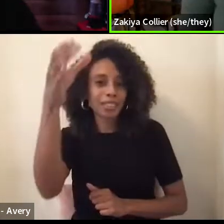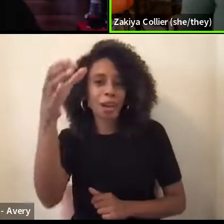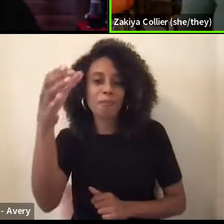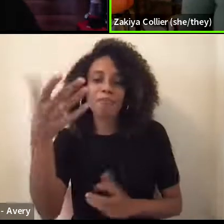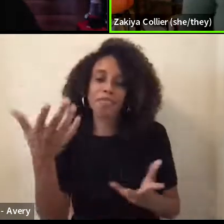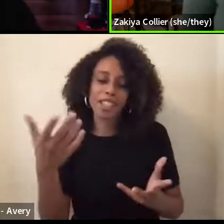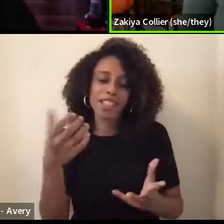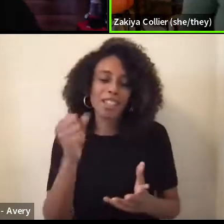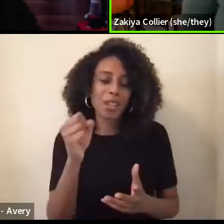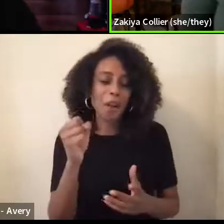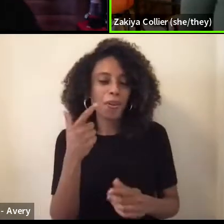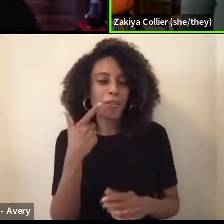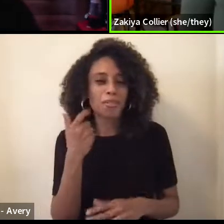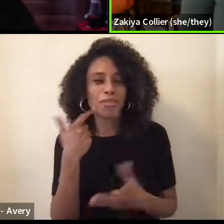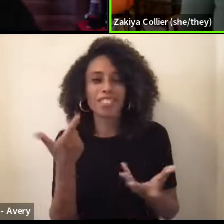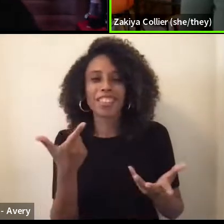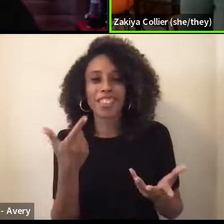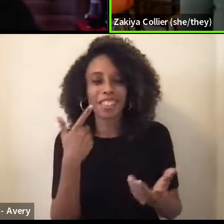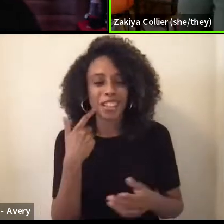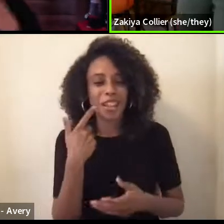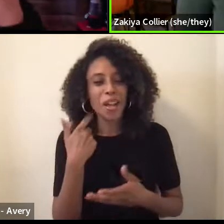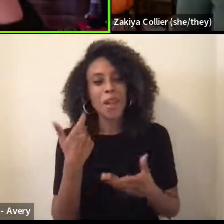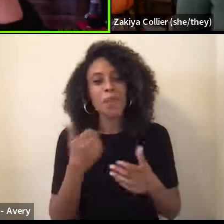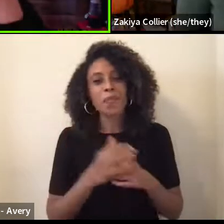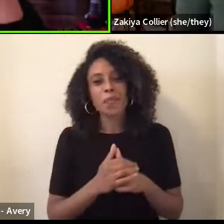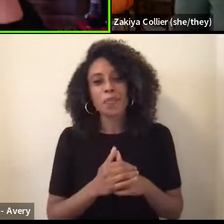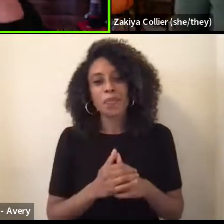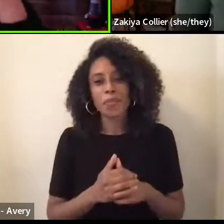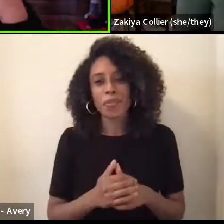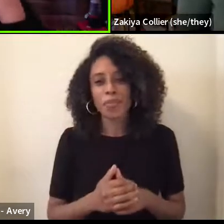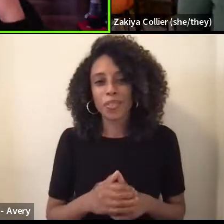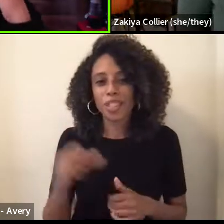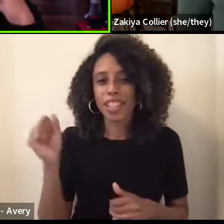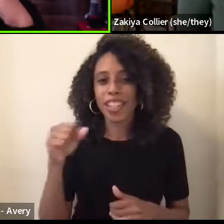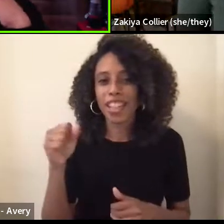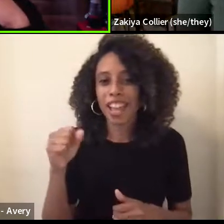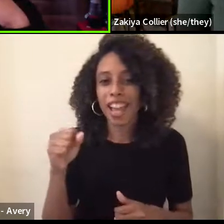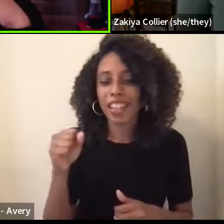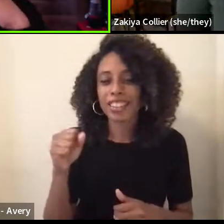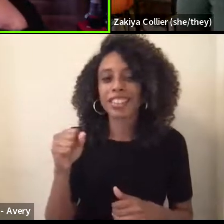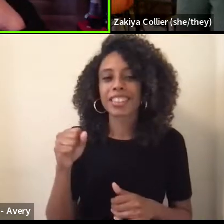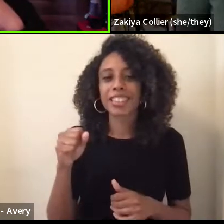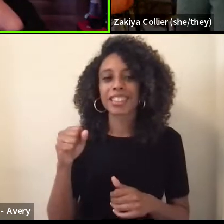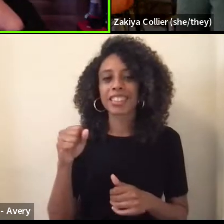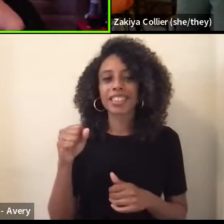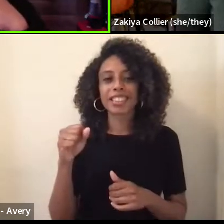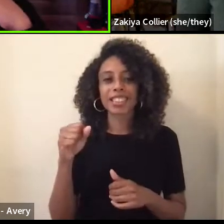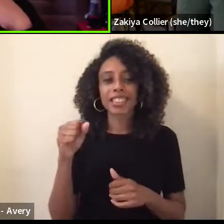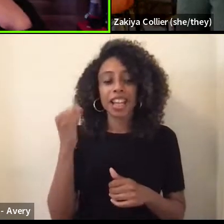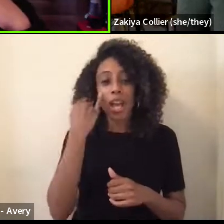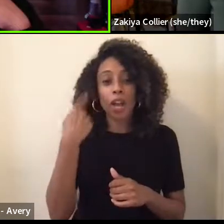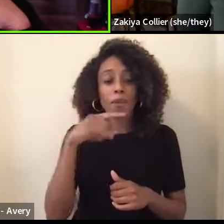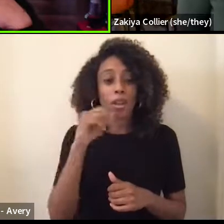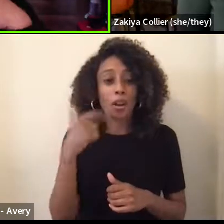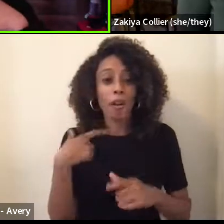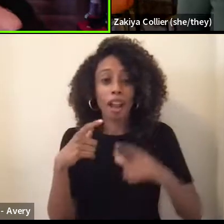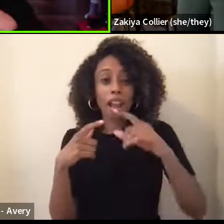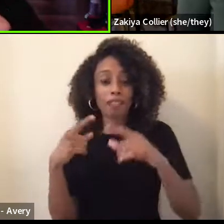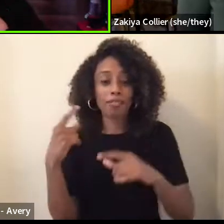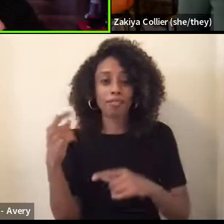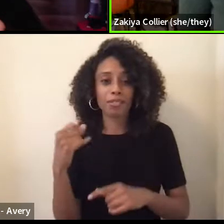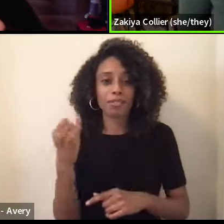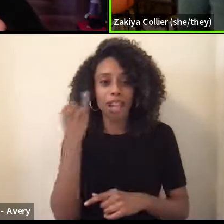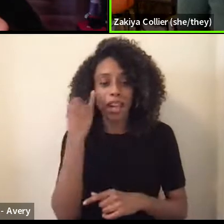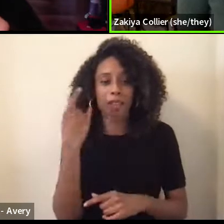so yeah, just like, it's our bag to like, if we don't have anything else, but receipts, we know that's our